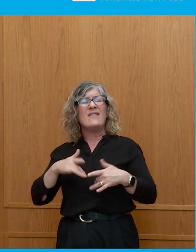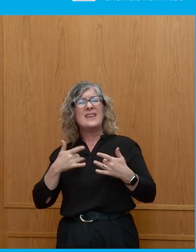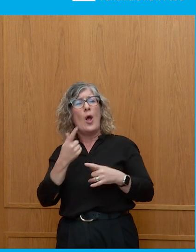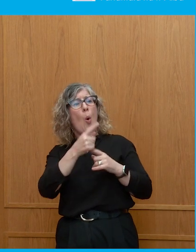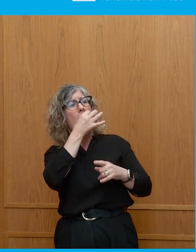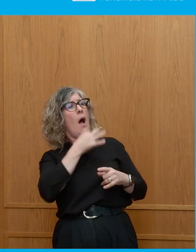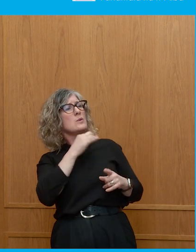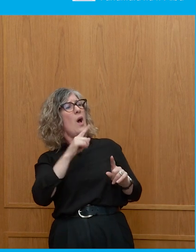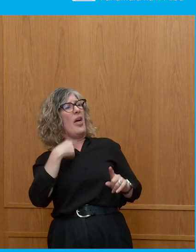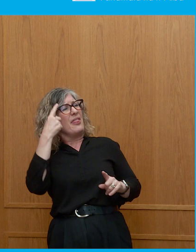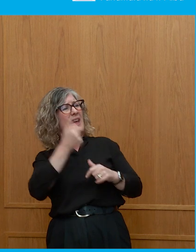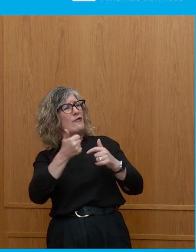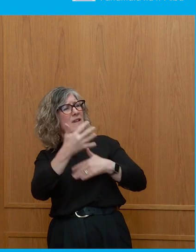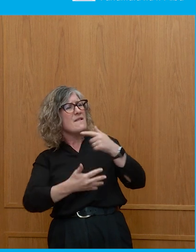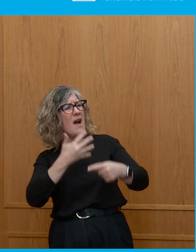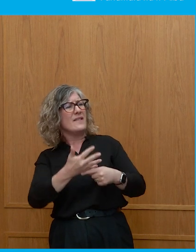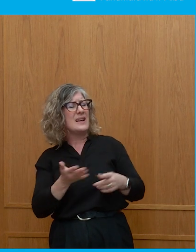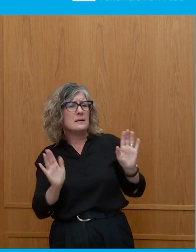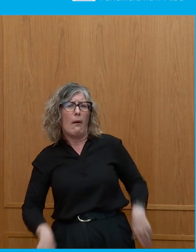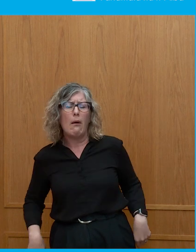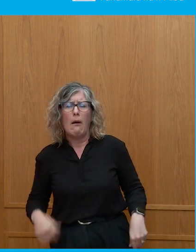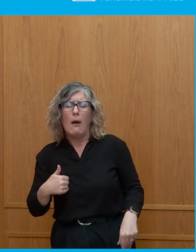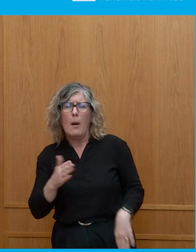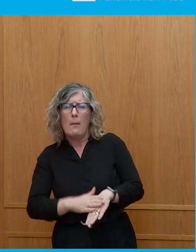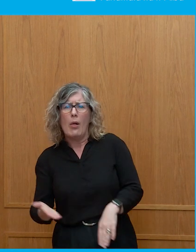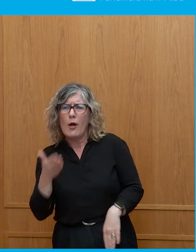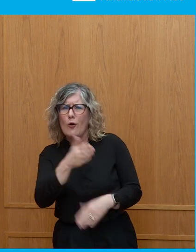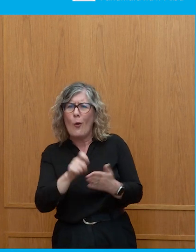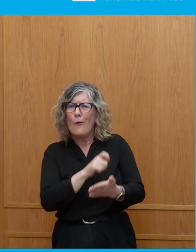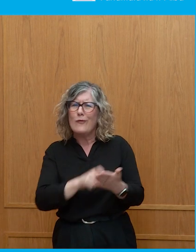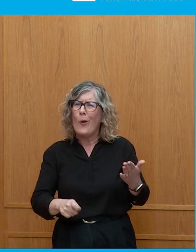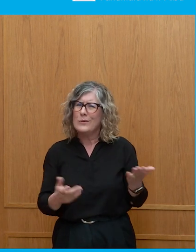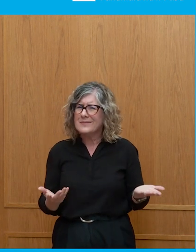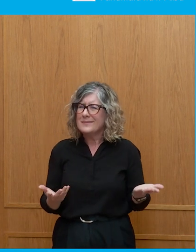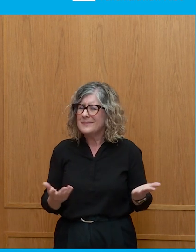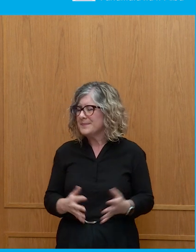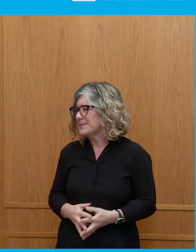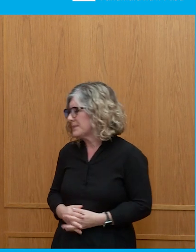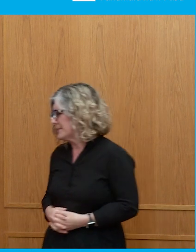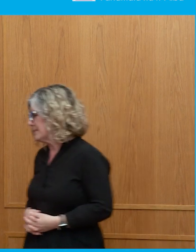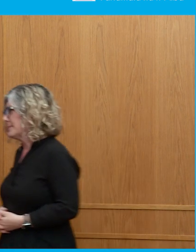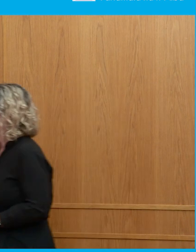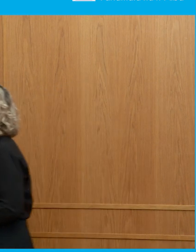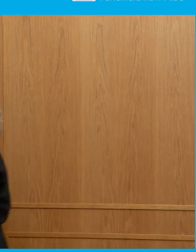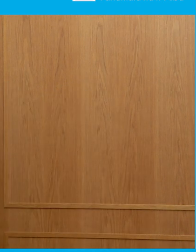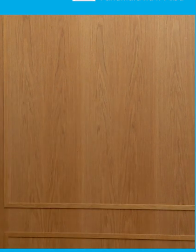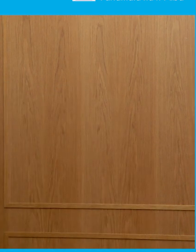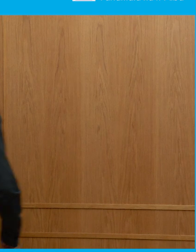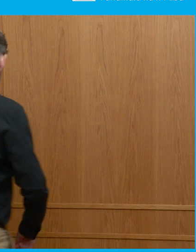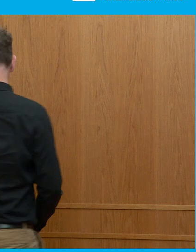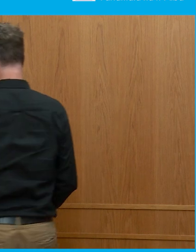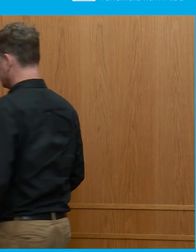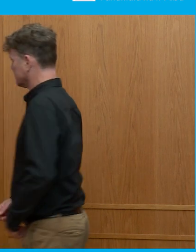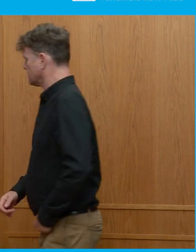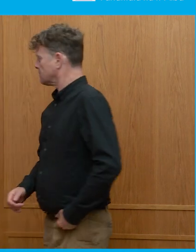opinion, well, you know, why are we surprised that there is dissatisfaction with that? Yeah, I completely agree with that. Nicola and I were both